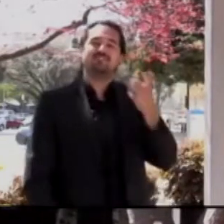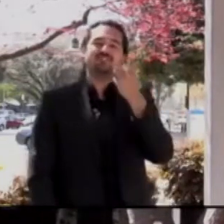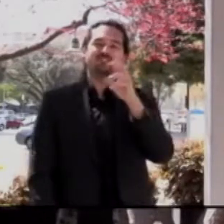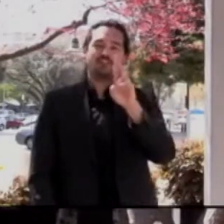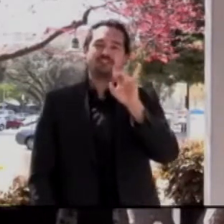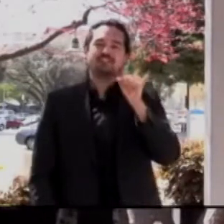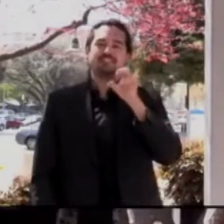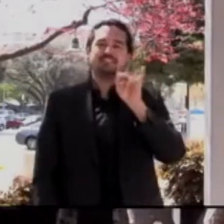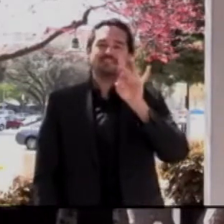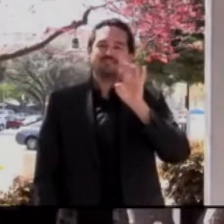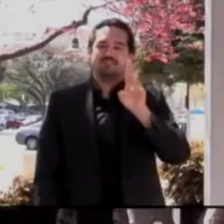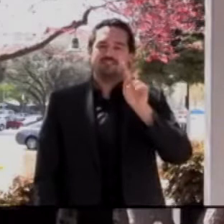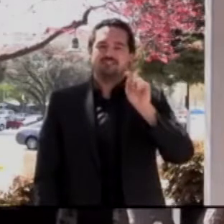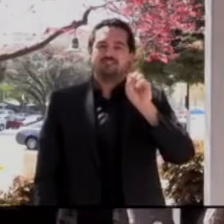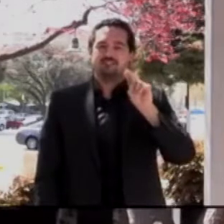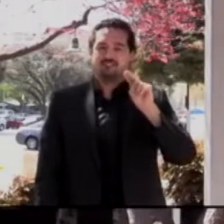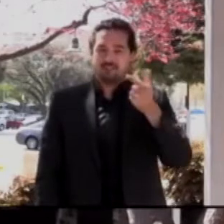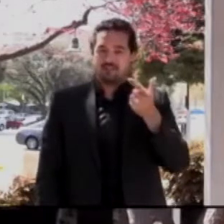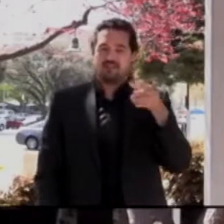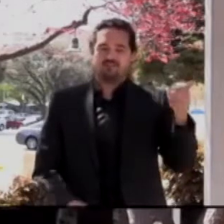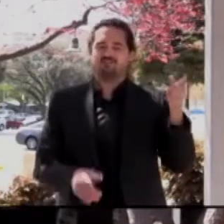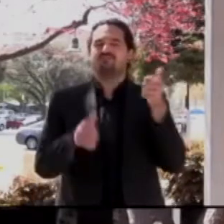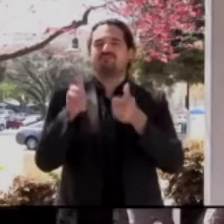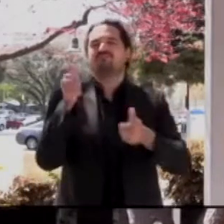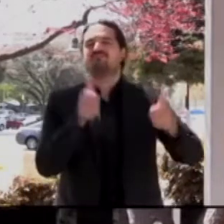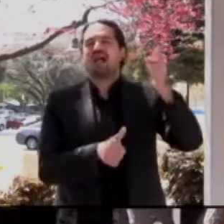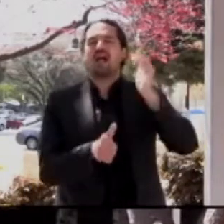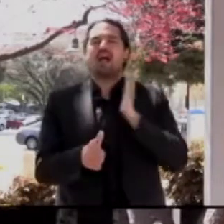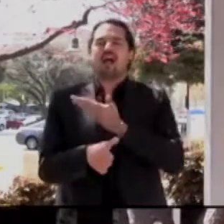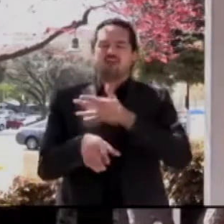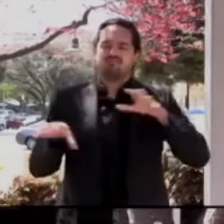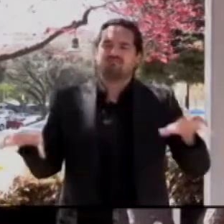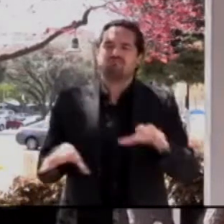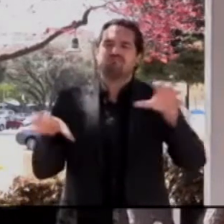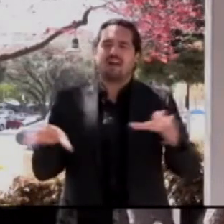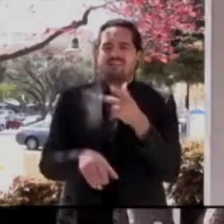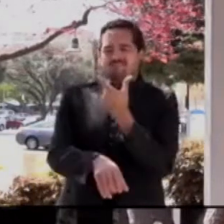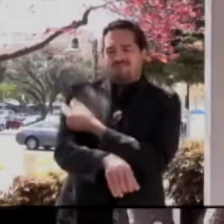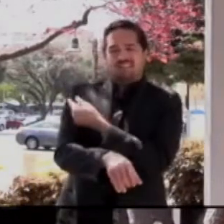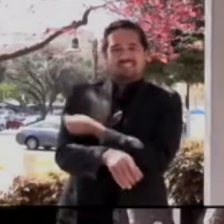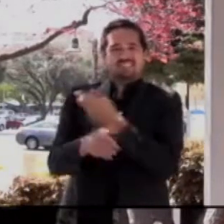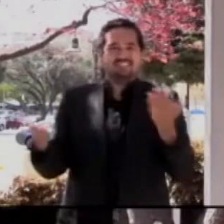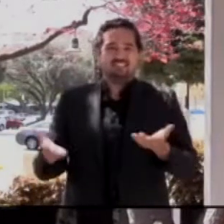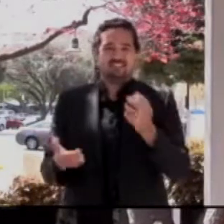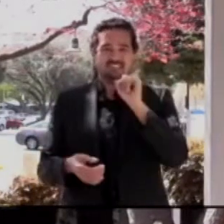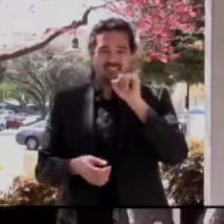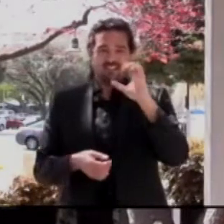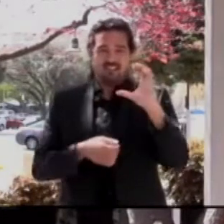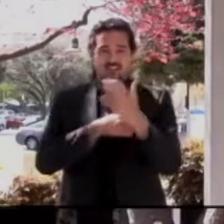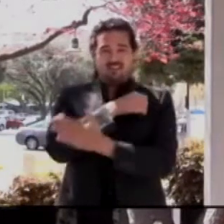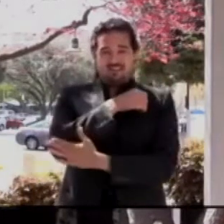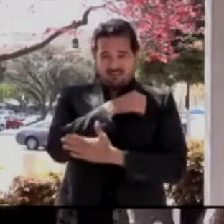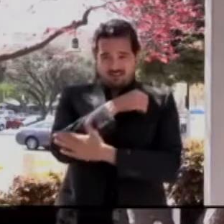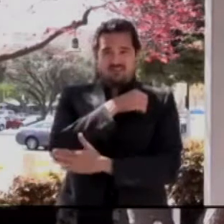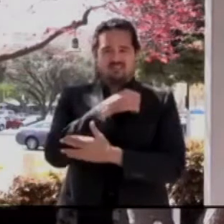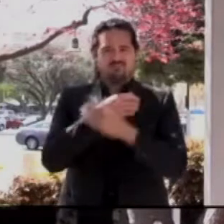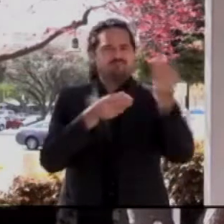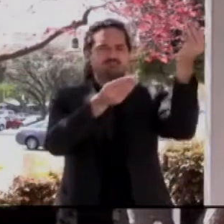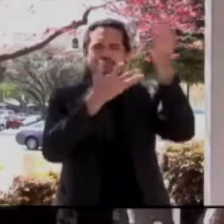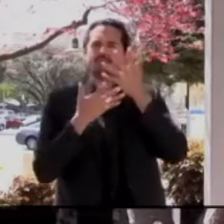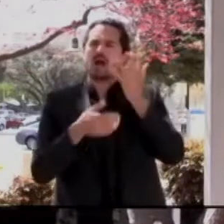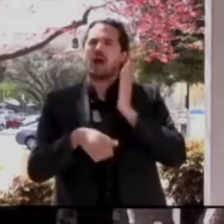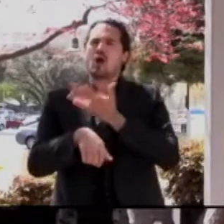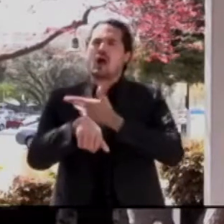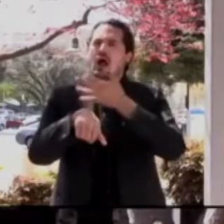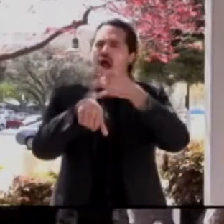our vaccine efforts in the field for a further update on our capacity and scheduling of our